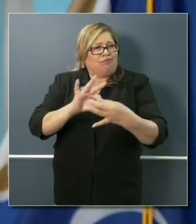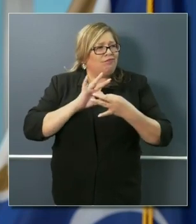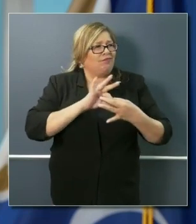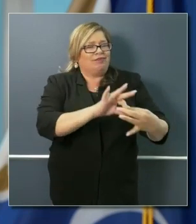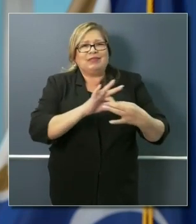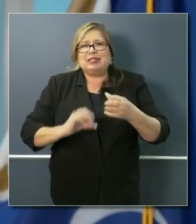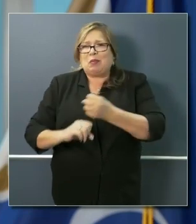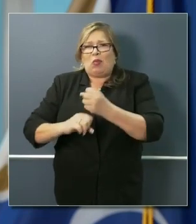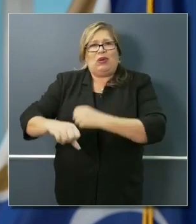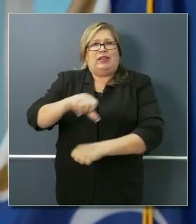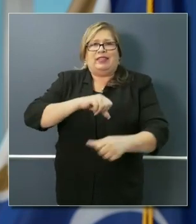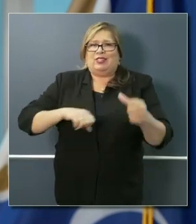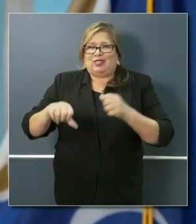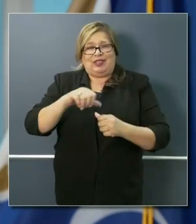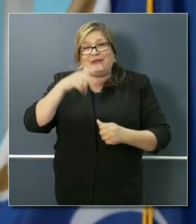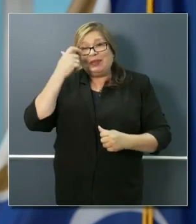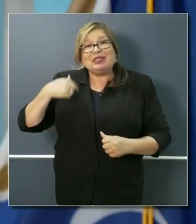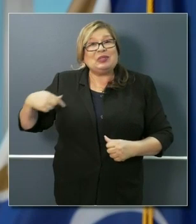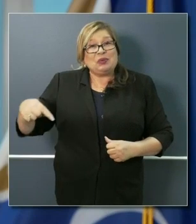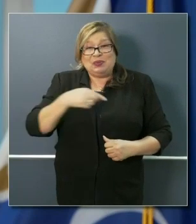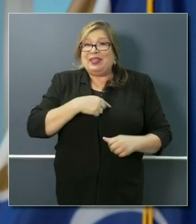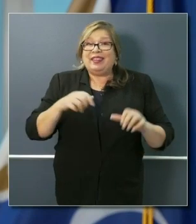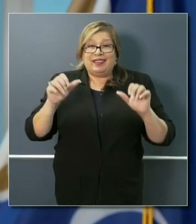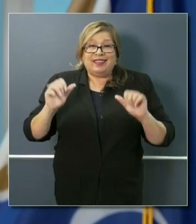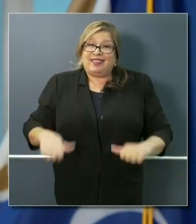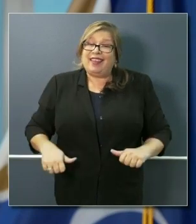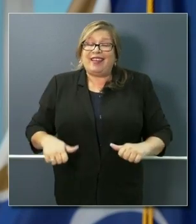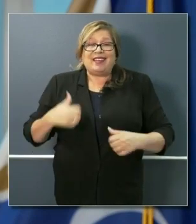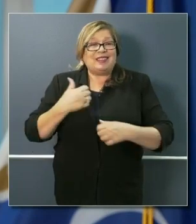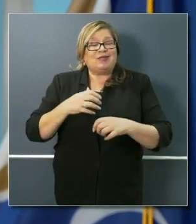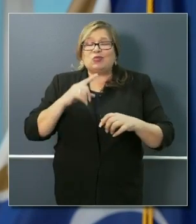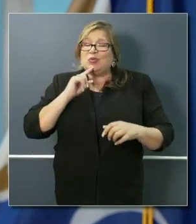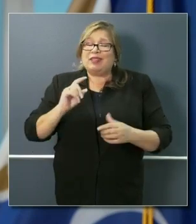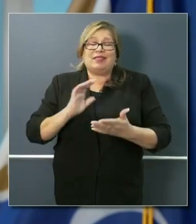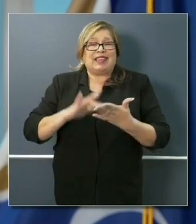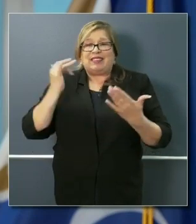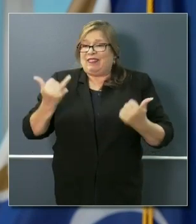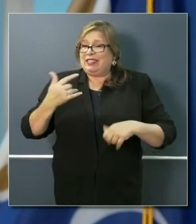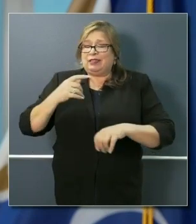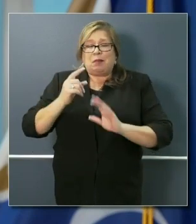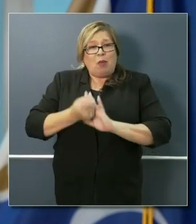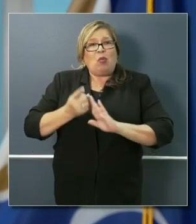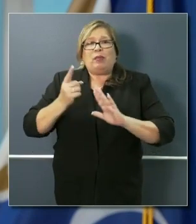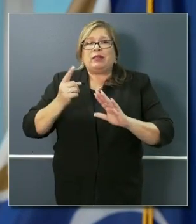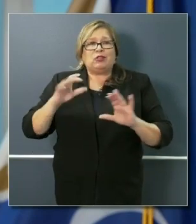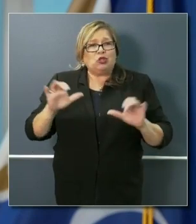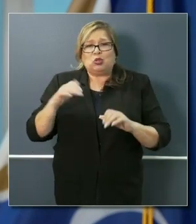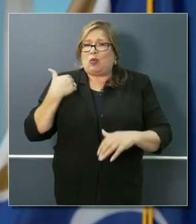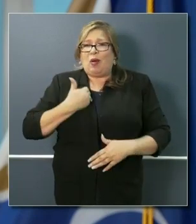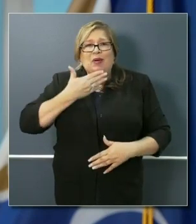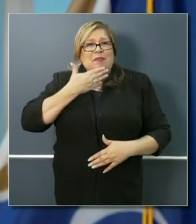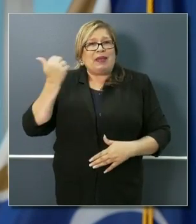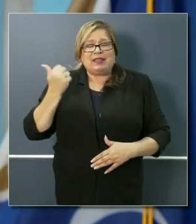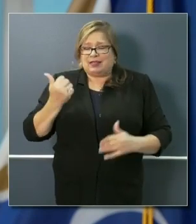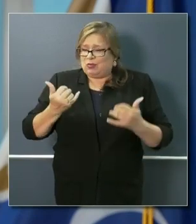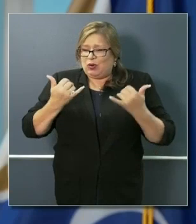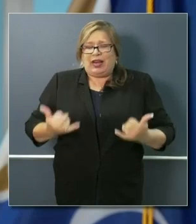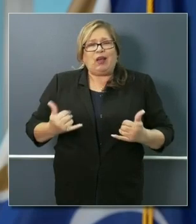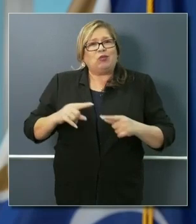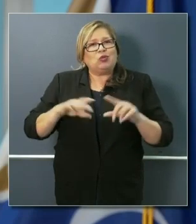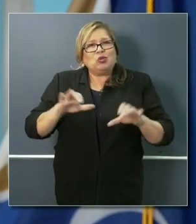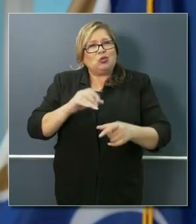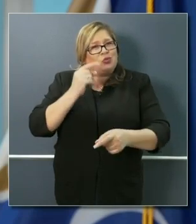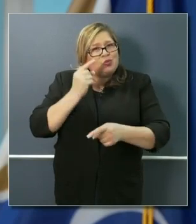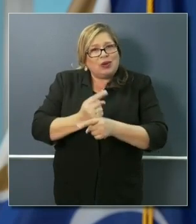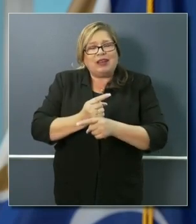be defined by our capacity to seize this moment, as so many of you are seizing every single day to do the right